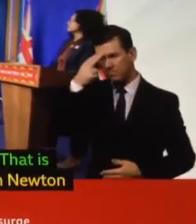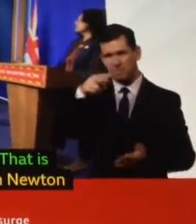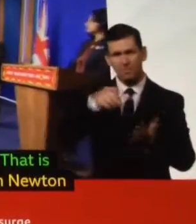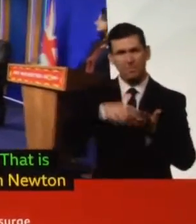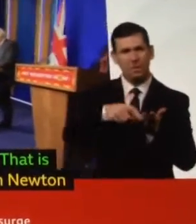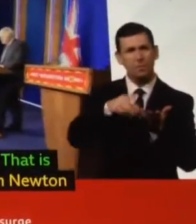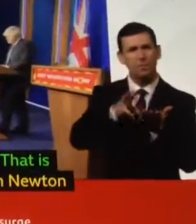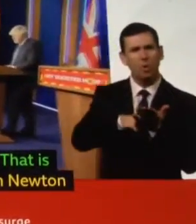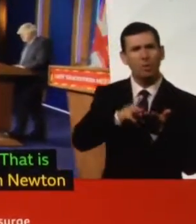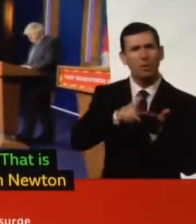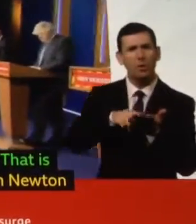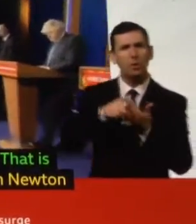Professor Whitty, a question for you. Joe?